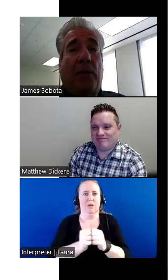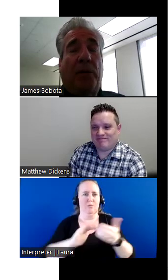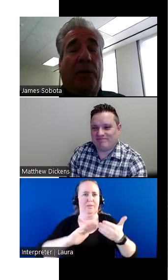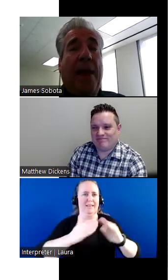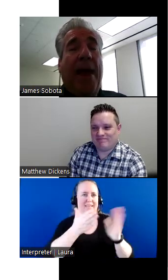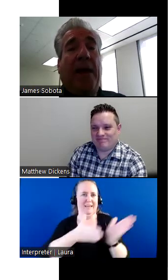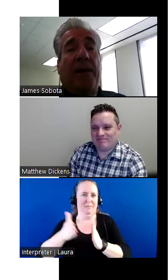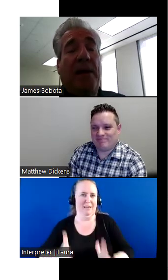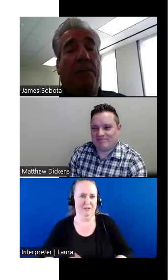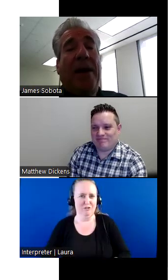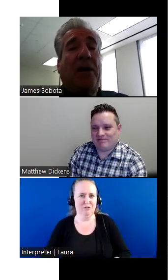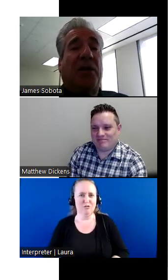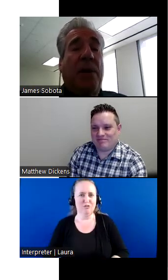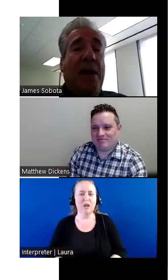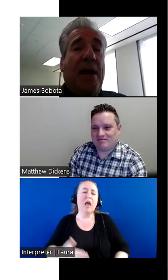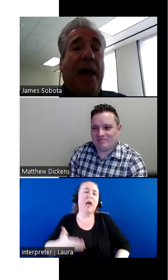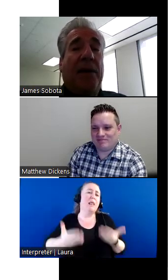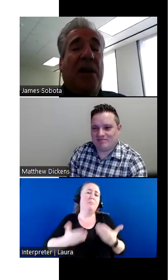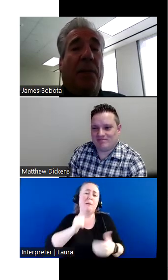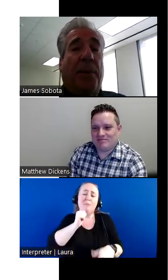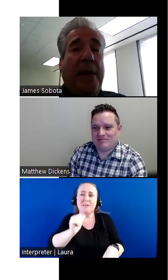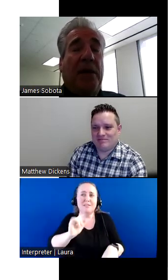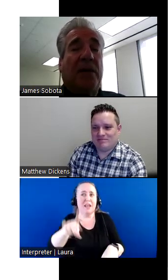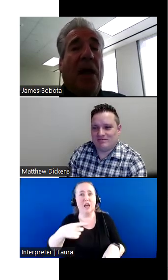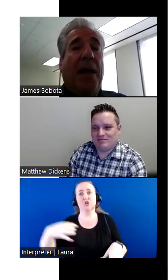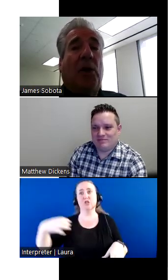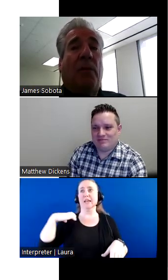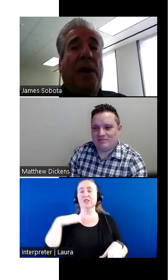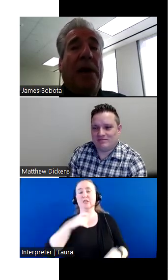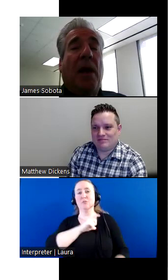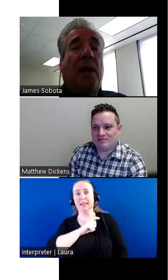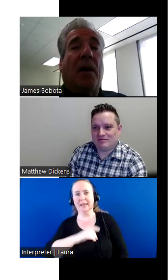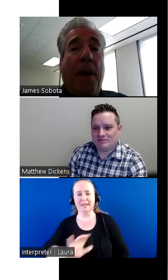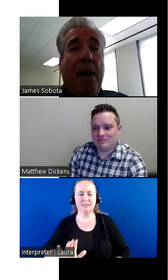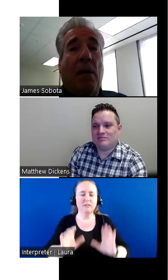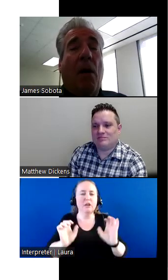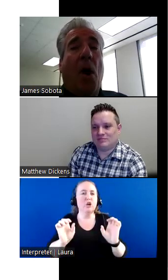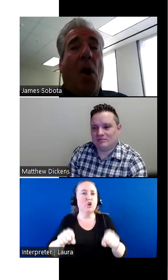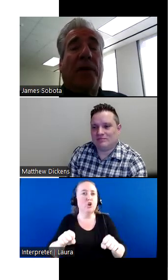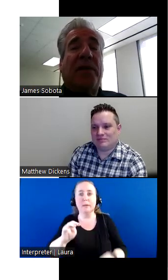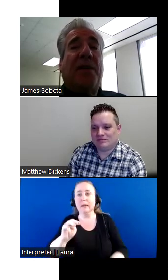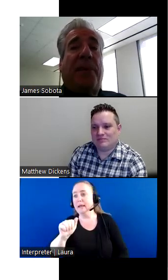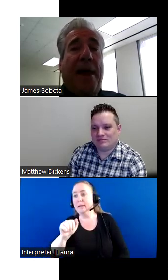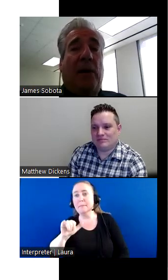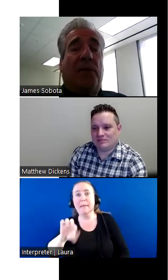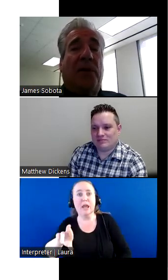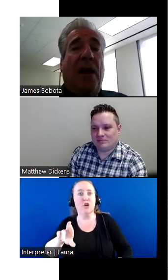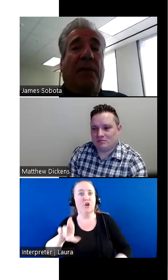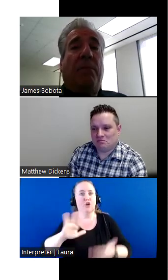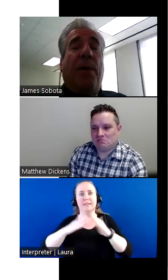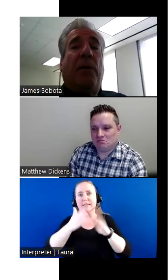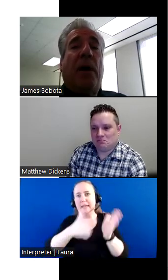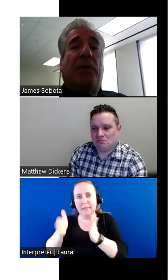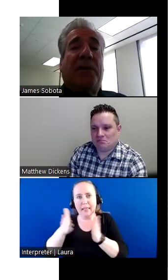planners. And it, and it, it may not just be a chief of police. It could be the mayor or the city planners